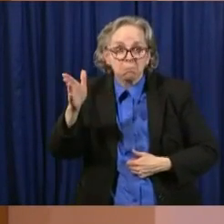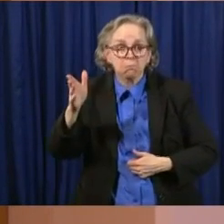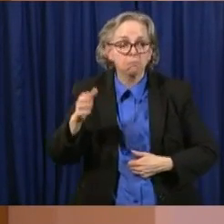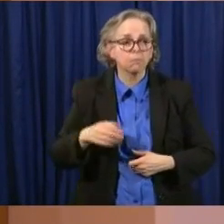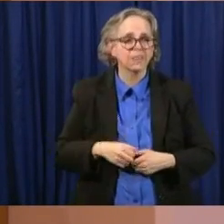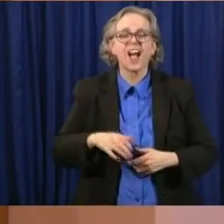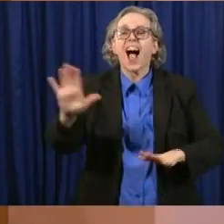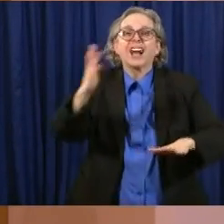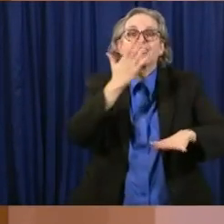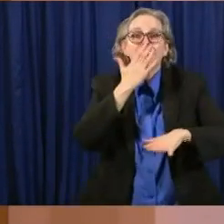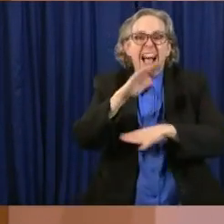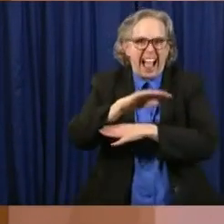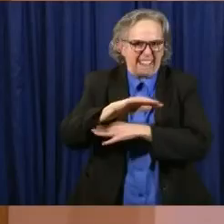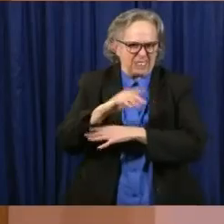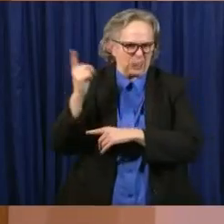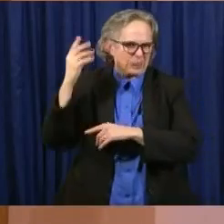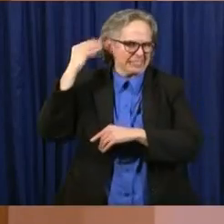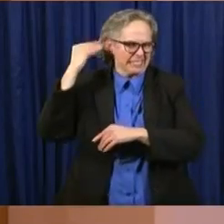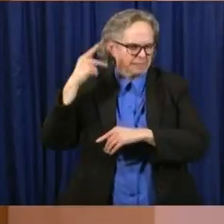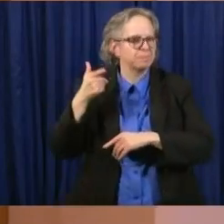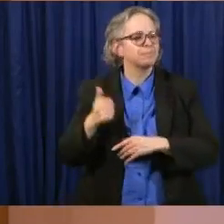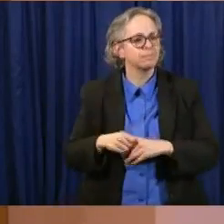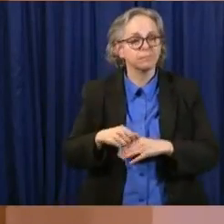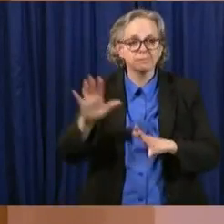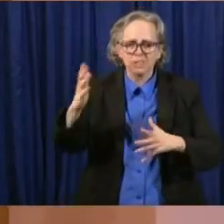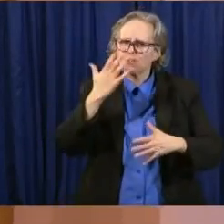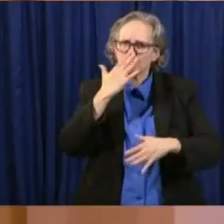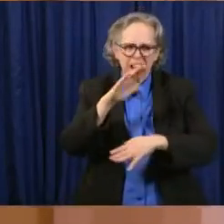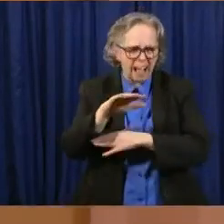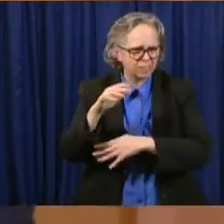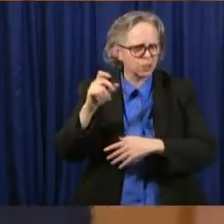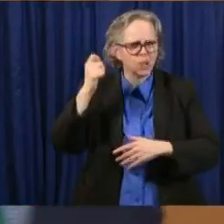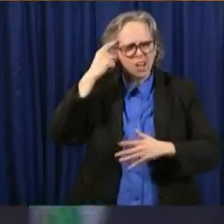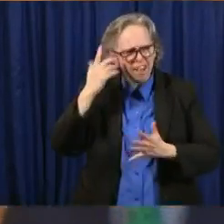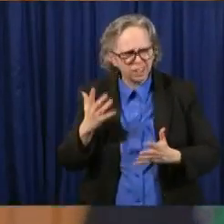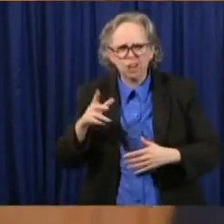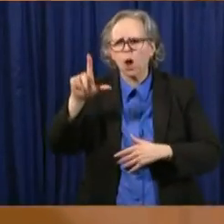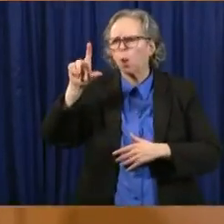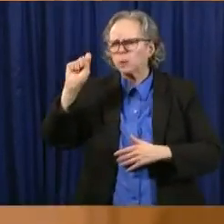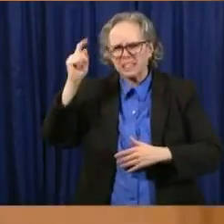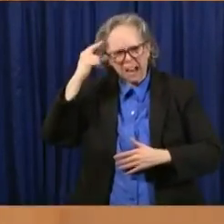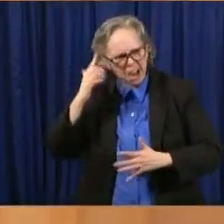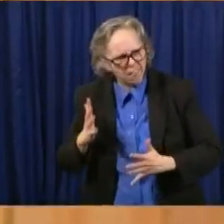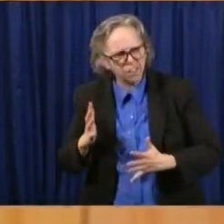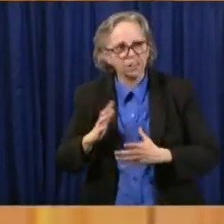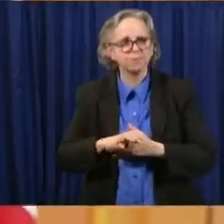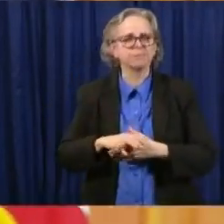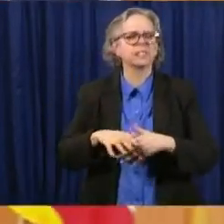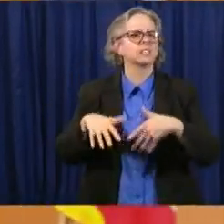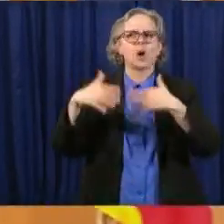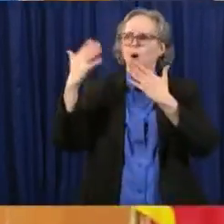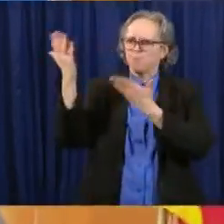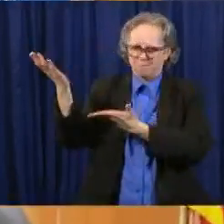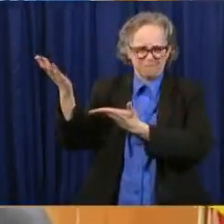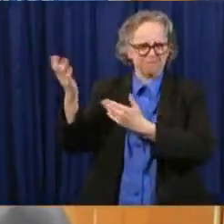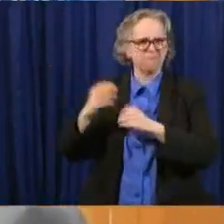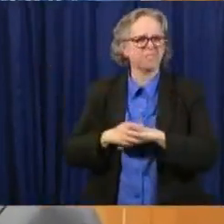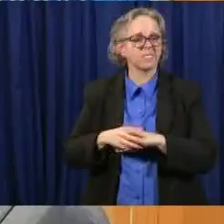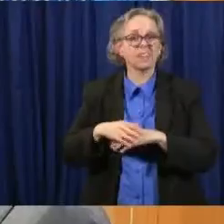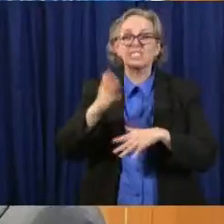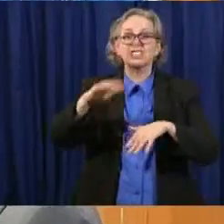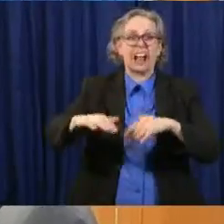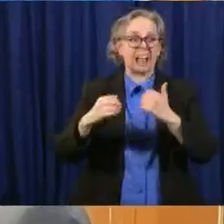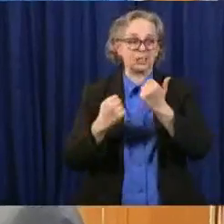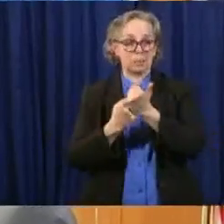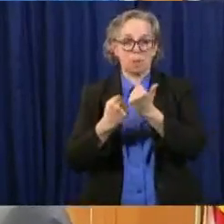afternoon. Yes. Good afternoon, Governor, Lieutenant Governor. So our child support office is